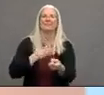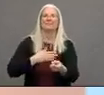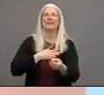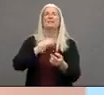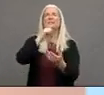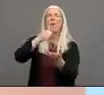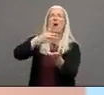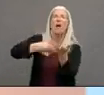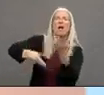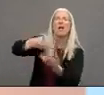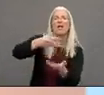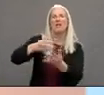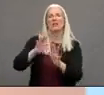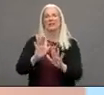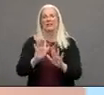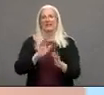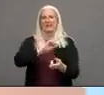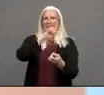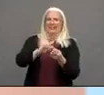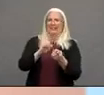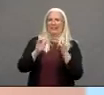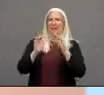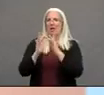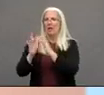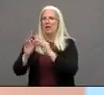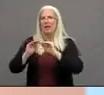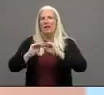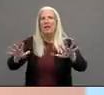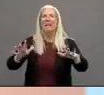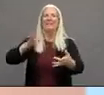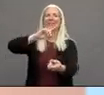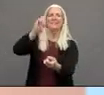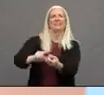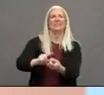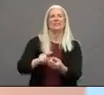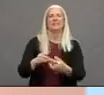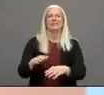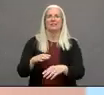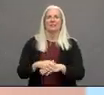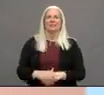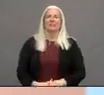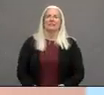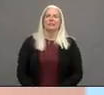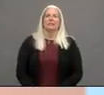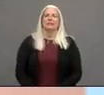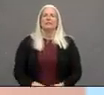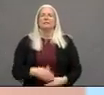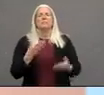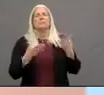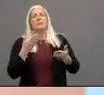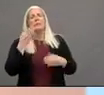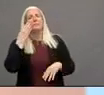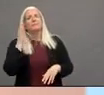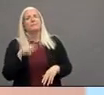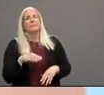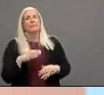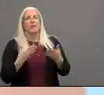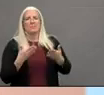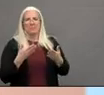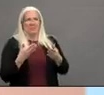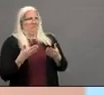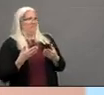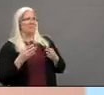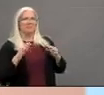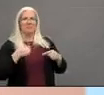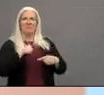contacts help to break those chains of transmission you we may not know that we're infected because of asymptomatic spread so as much as